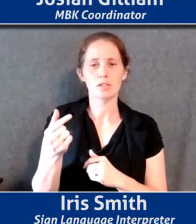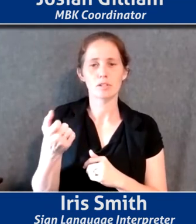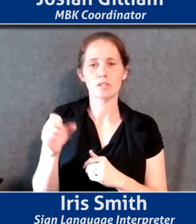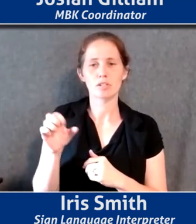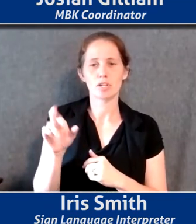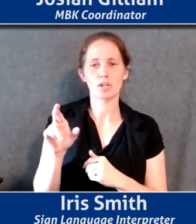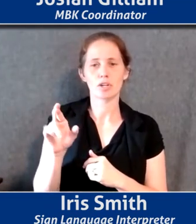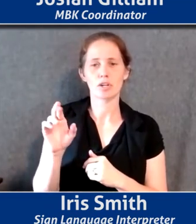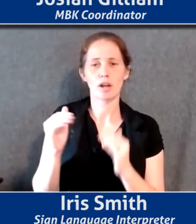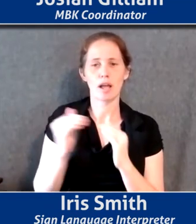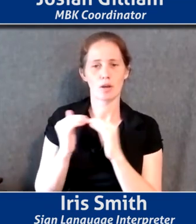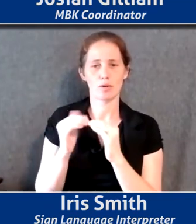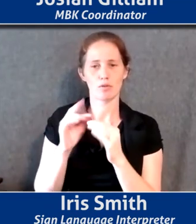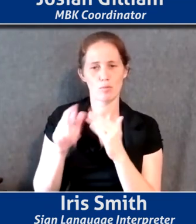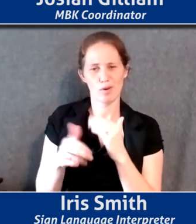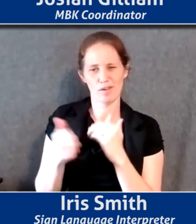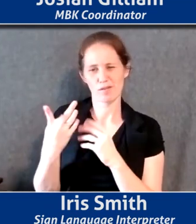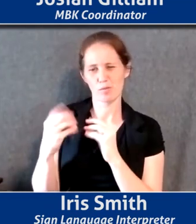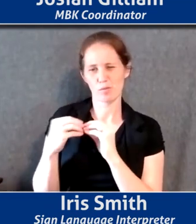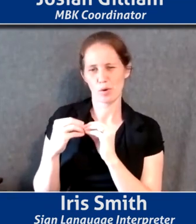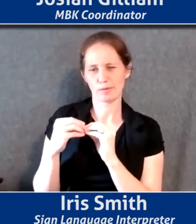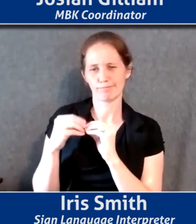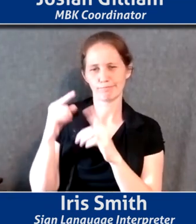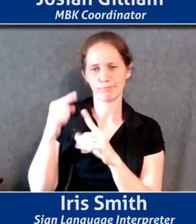a couple, a couple other points. Um,